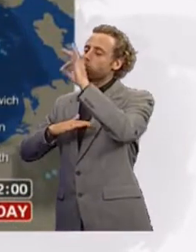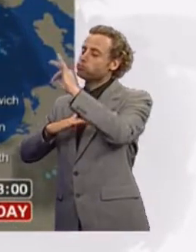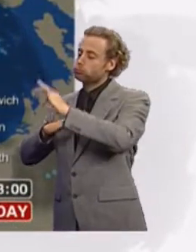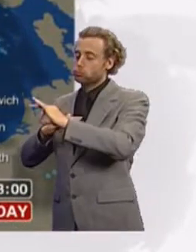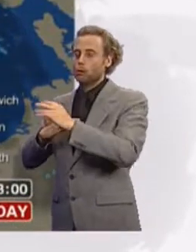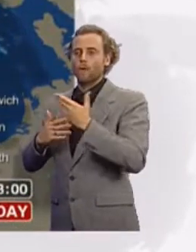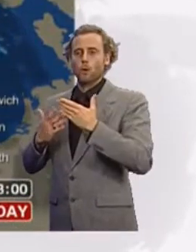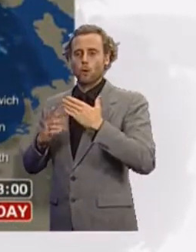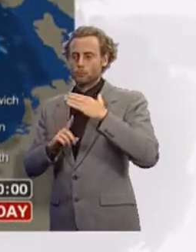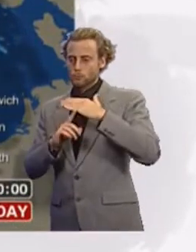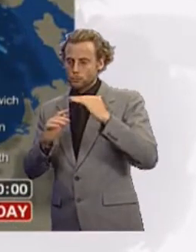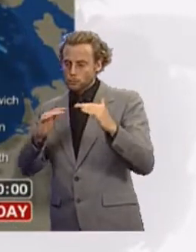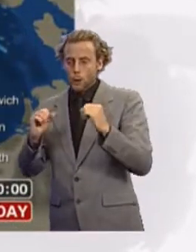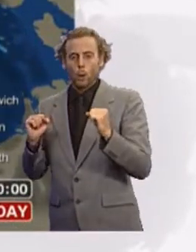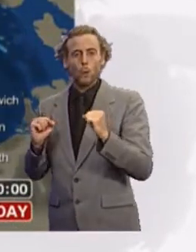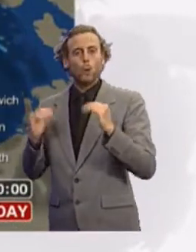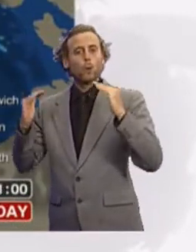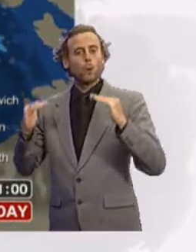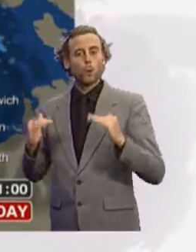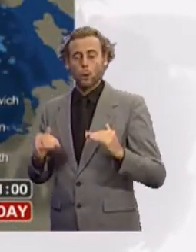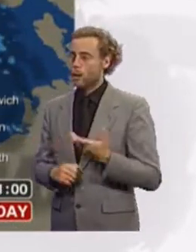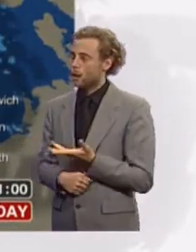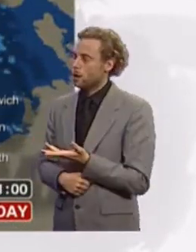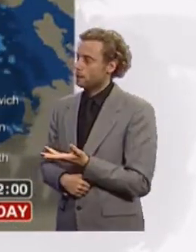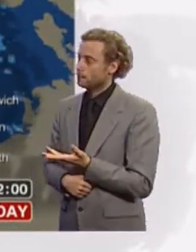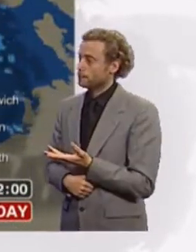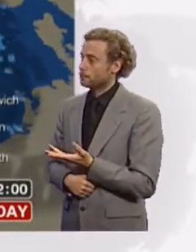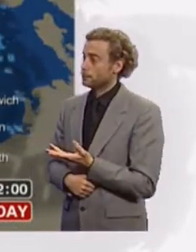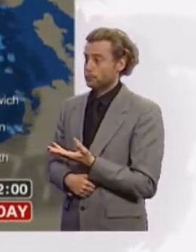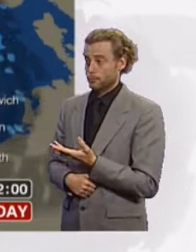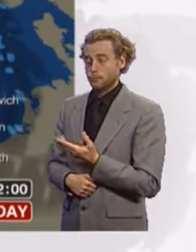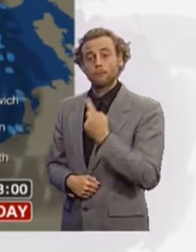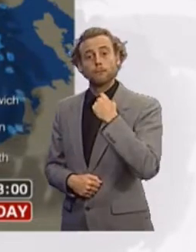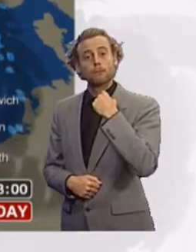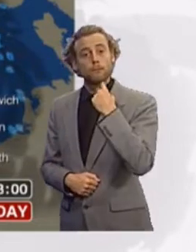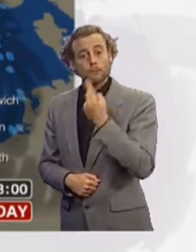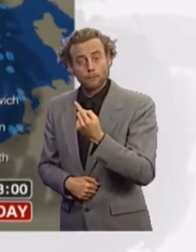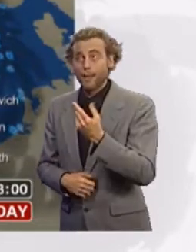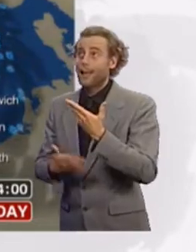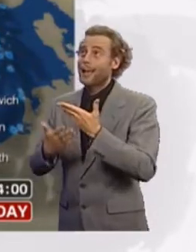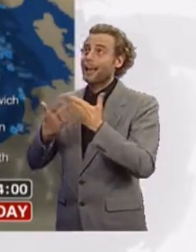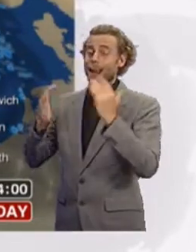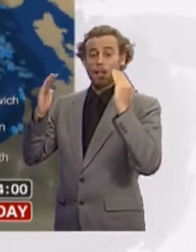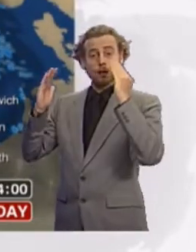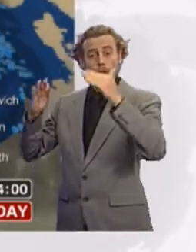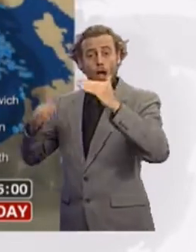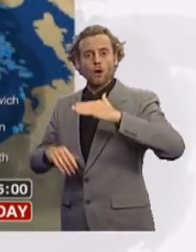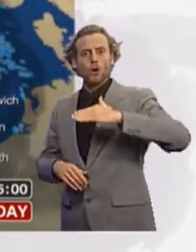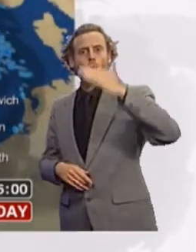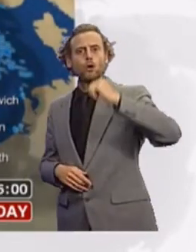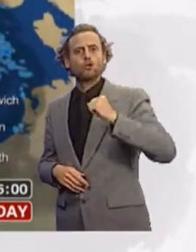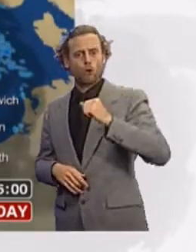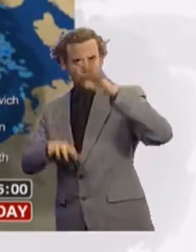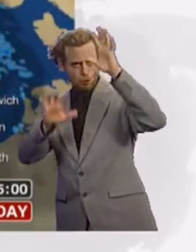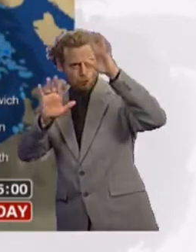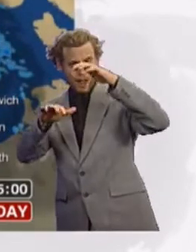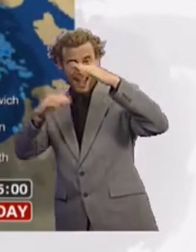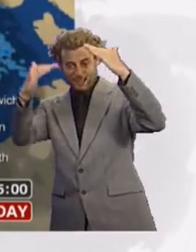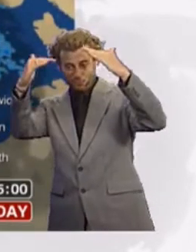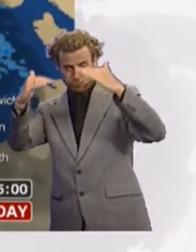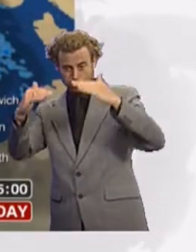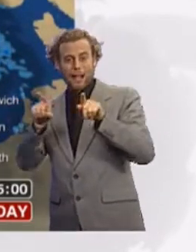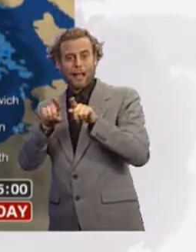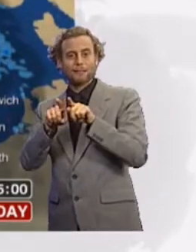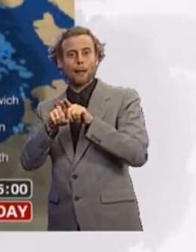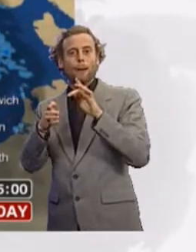that's because the breeze will still be with us, the skies will clear, temperatures will start to fall away. Further outbreaks of rain across Scotland, Northern England and eventually into the Midlands through this coming night.